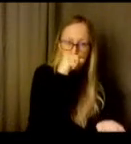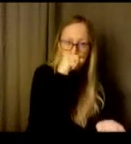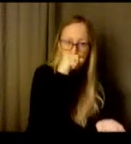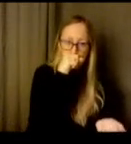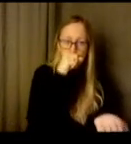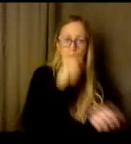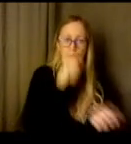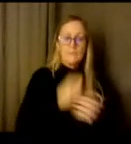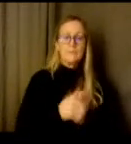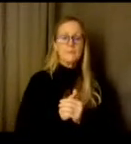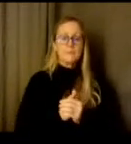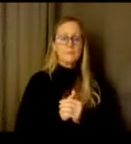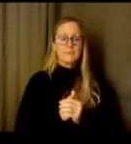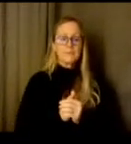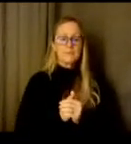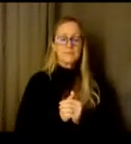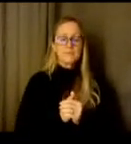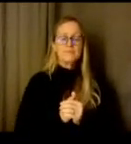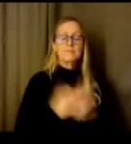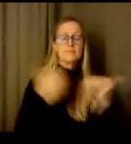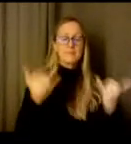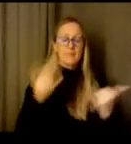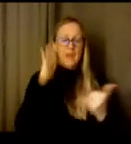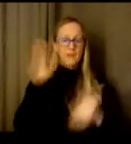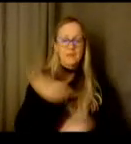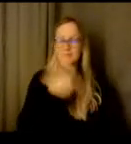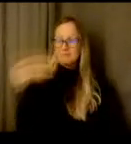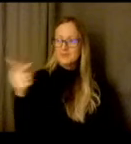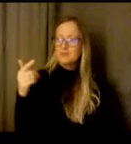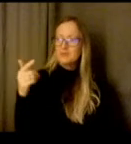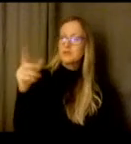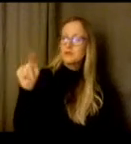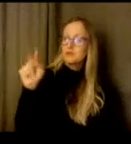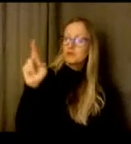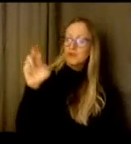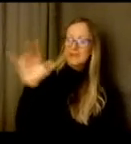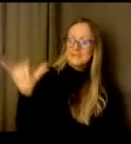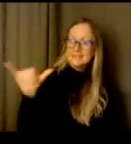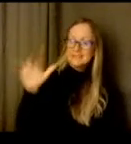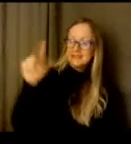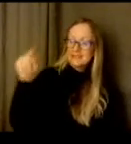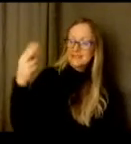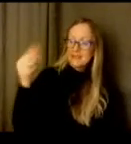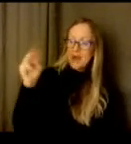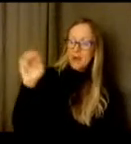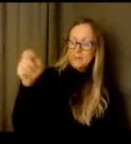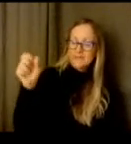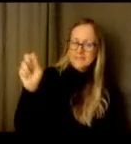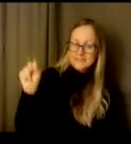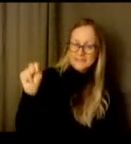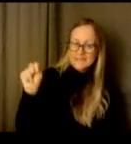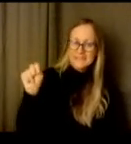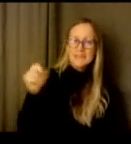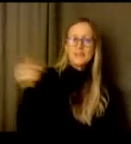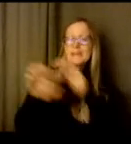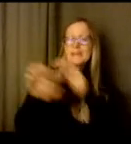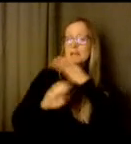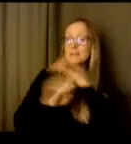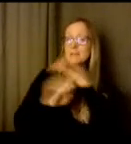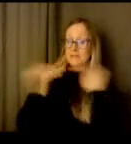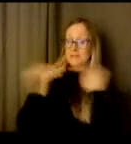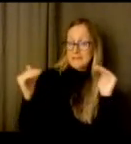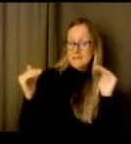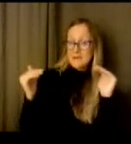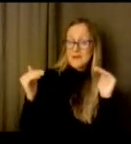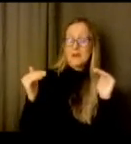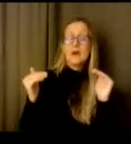turn this over to Tracy um Thompson. She is down at an elementary level. I could kind of provide some